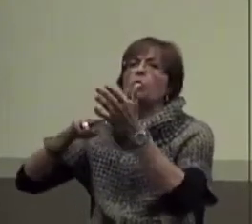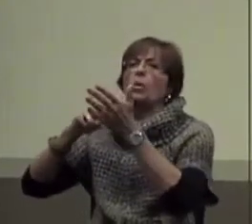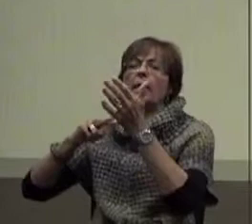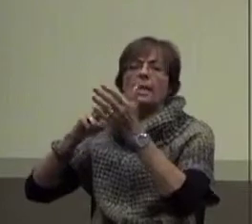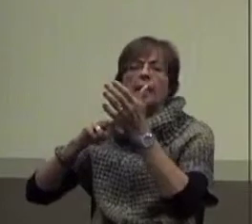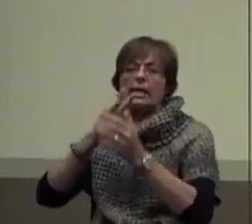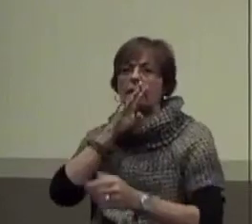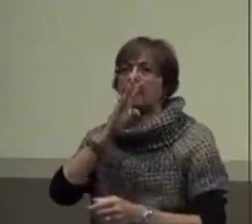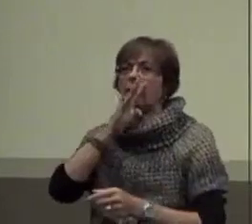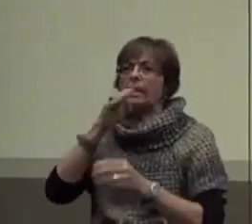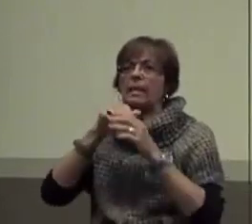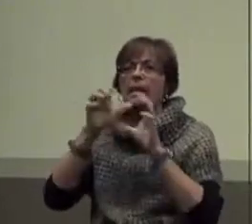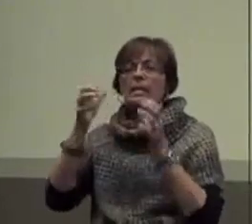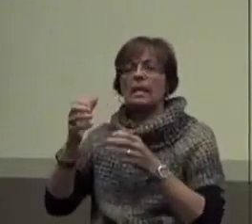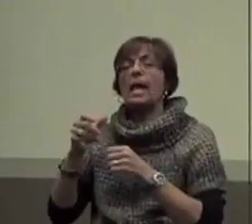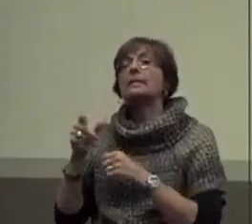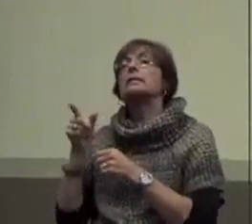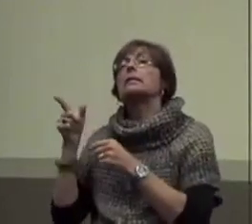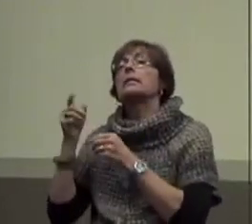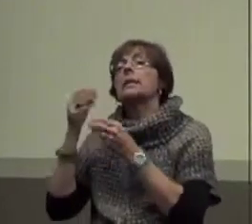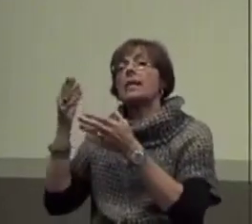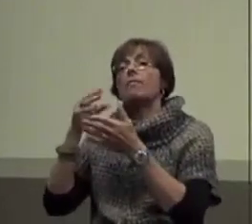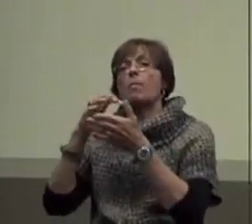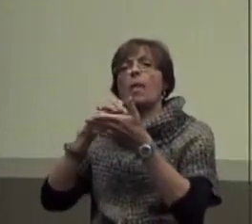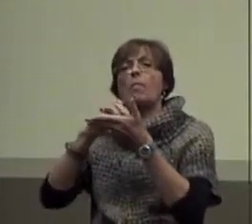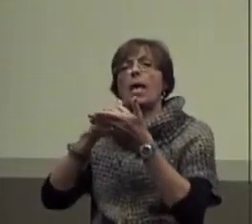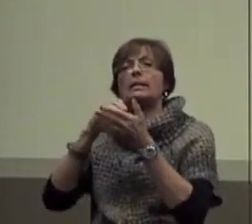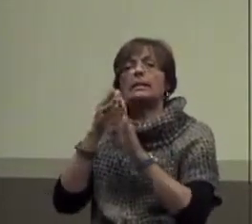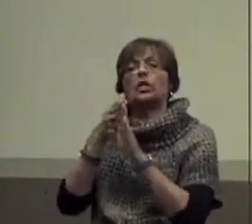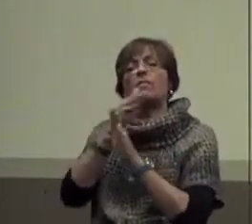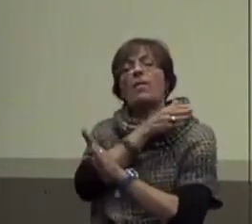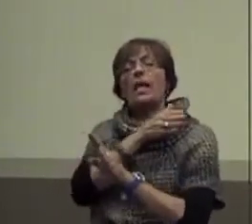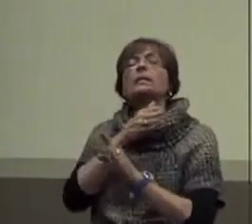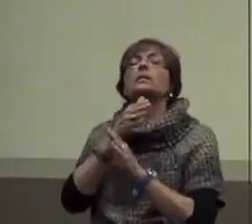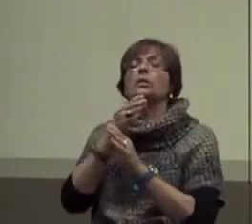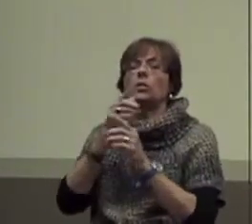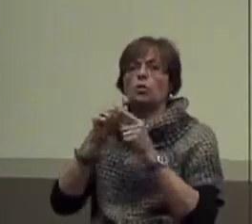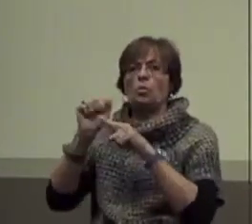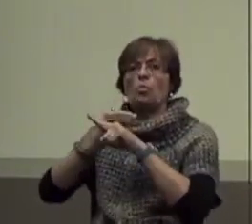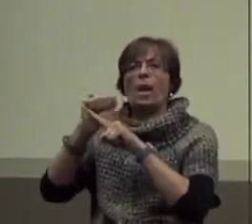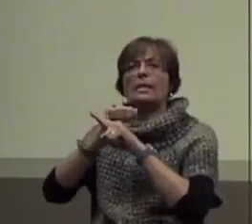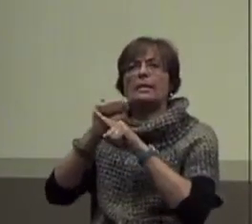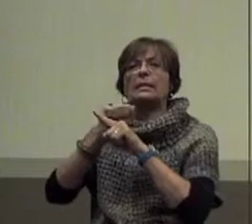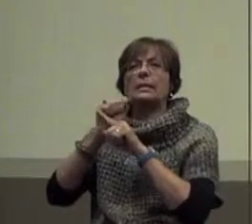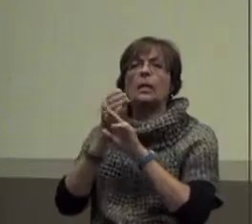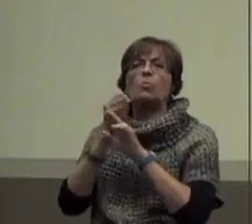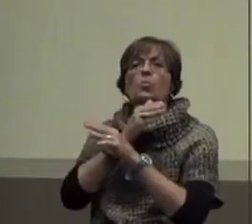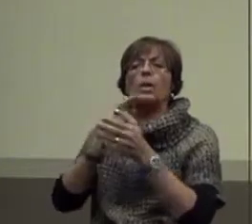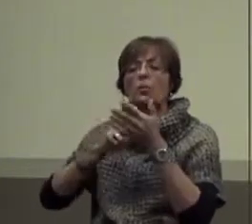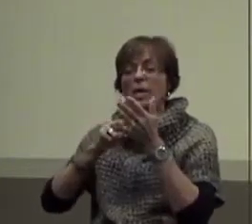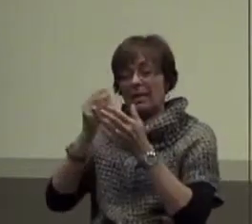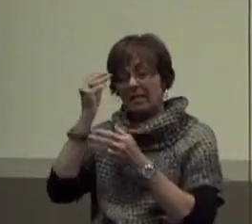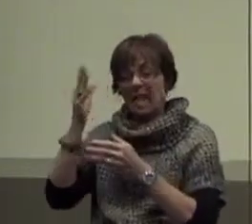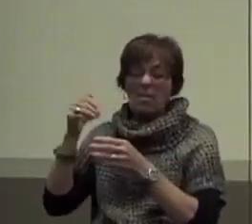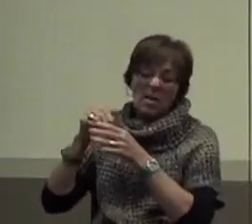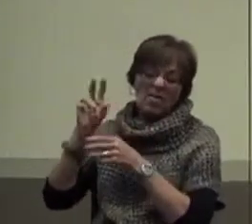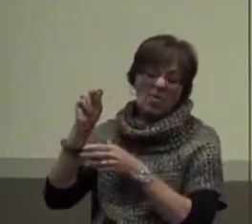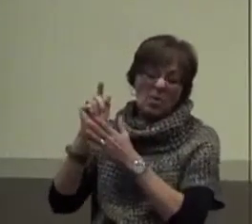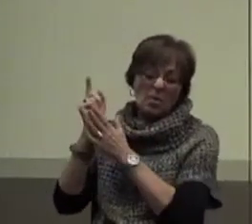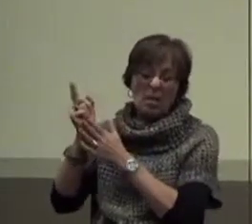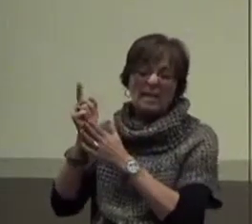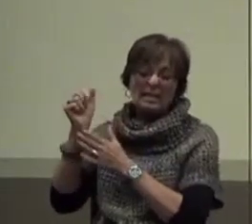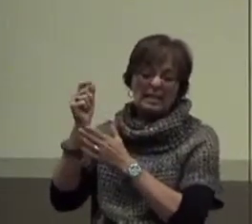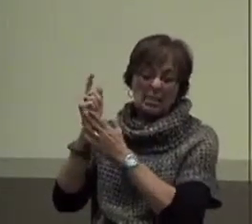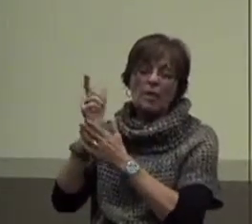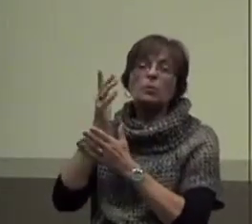addresses it. Give the student a passage in advance to practice pre-reading. Hey, in about 30 minutes I'm going to ask you to read this or 10 minutes or